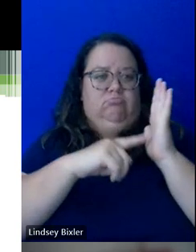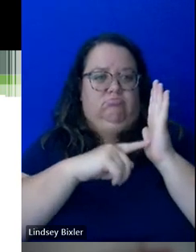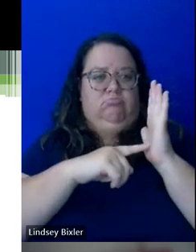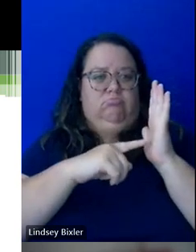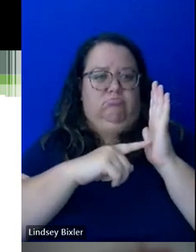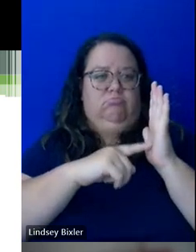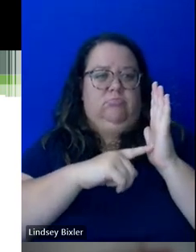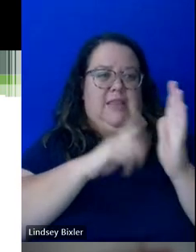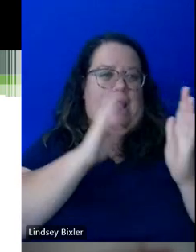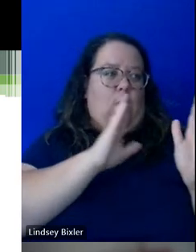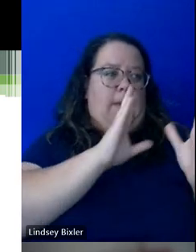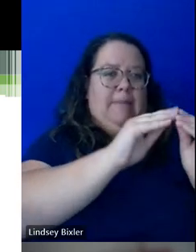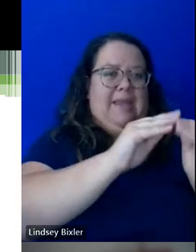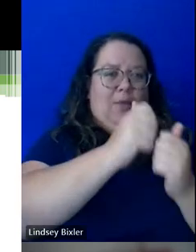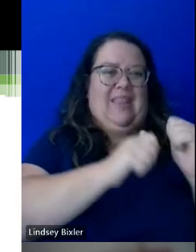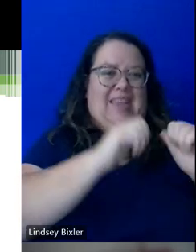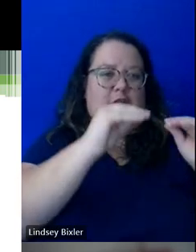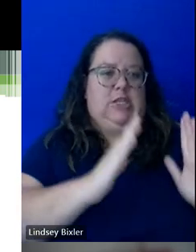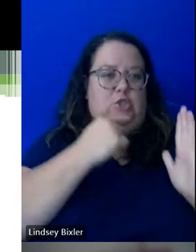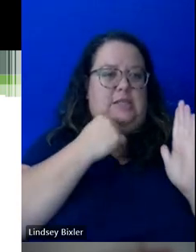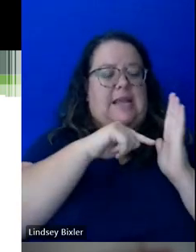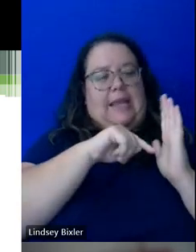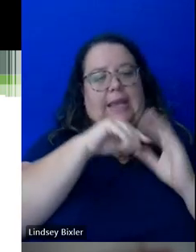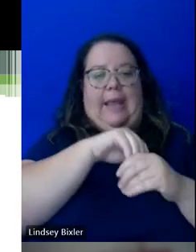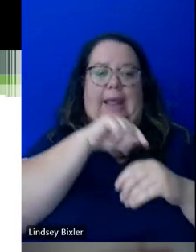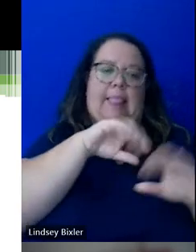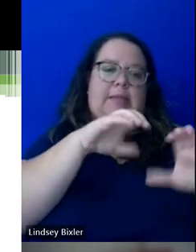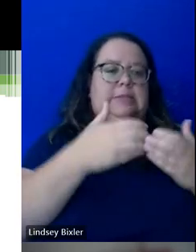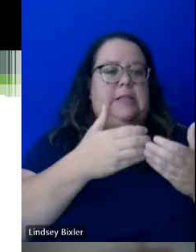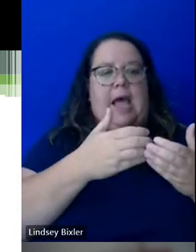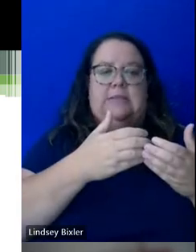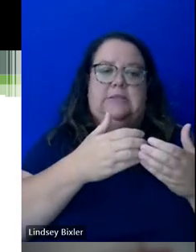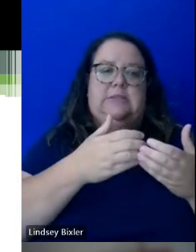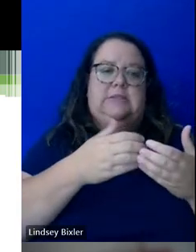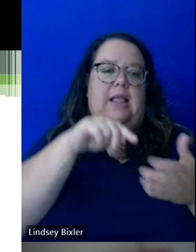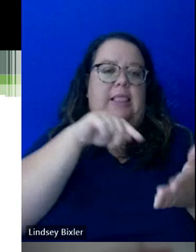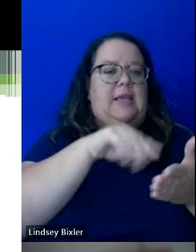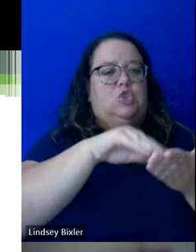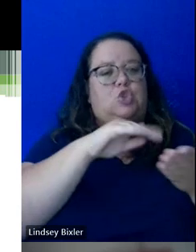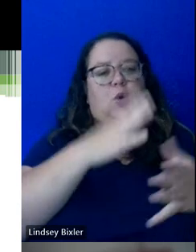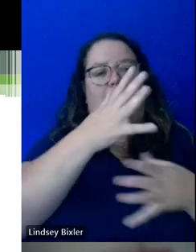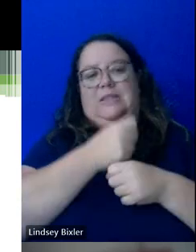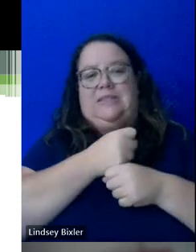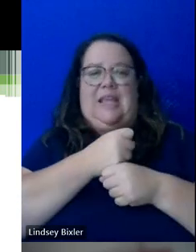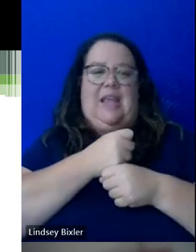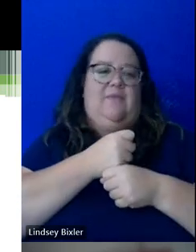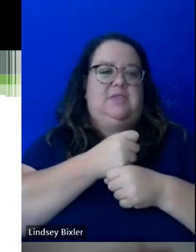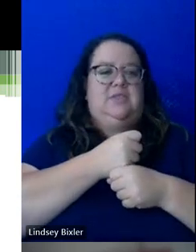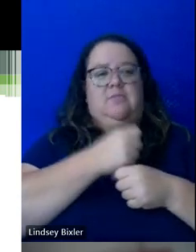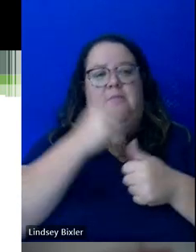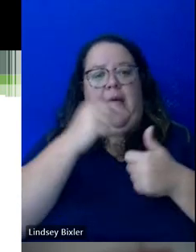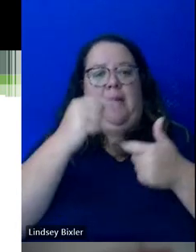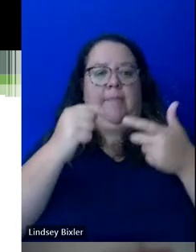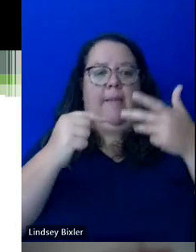different teachers that said, in this class, you know, this student receives and it's spelled out like